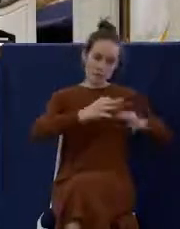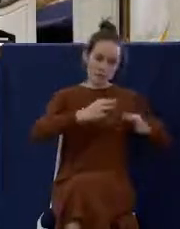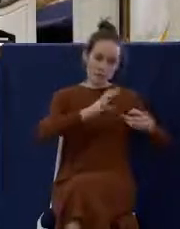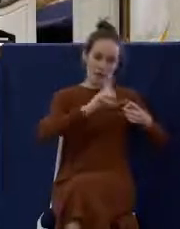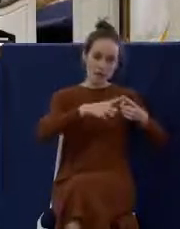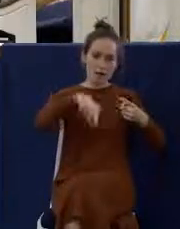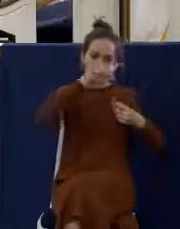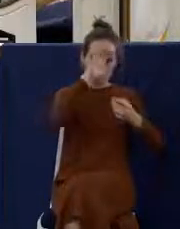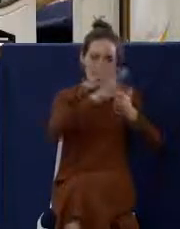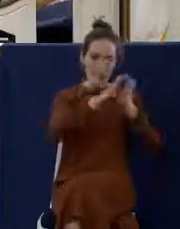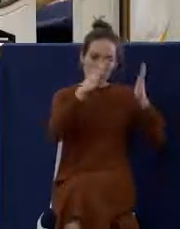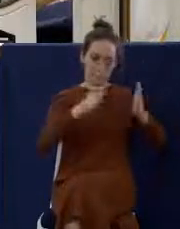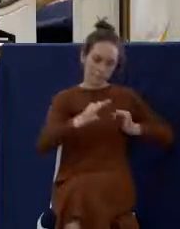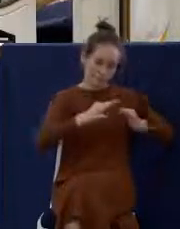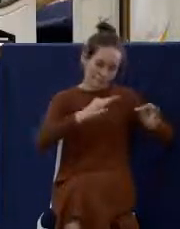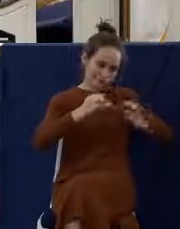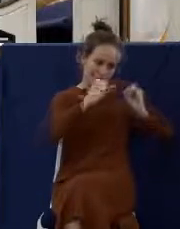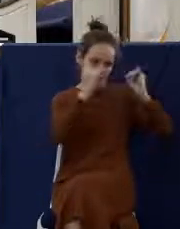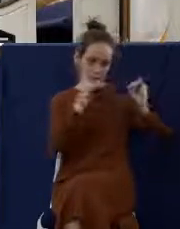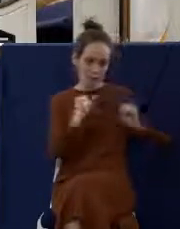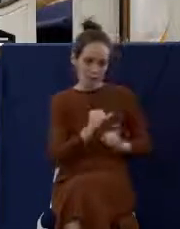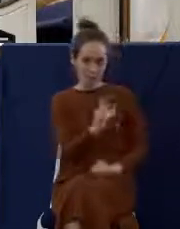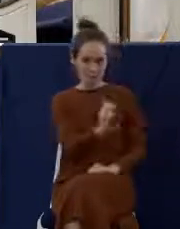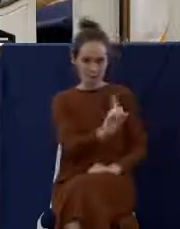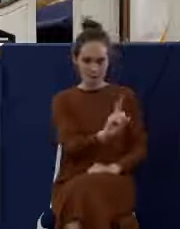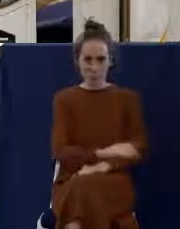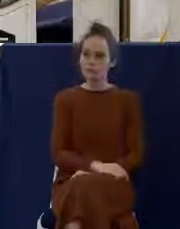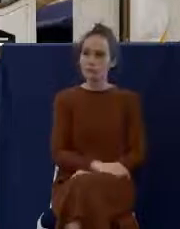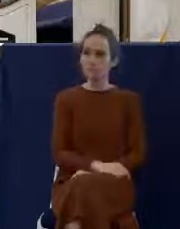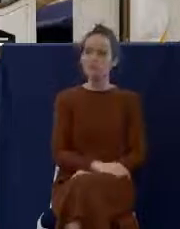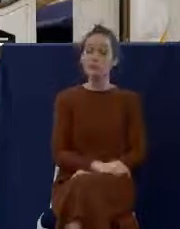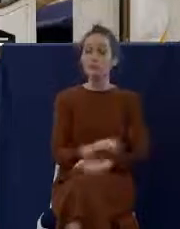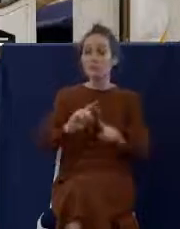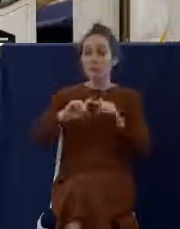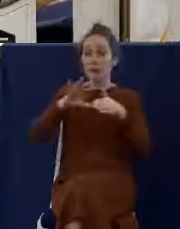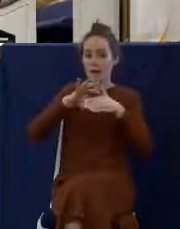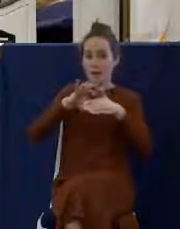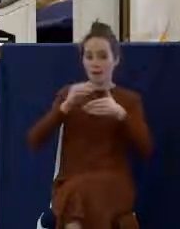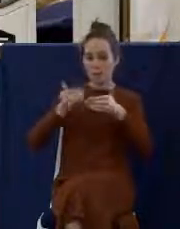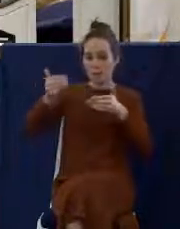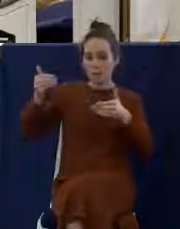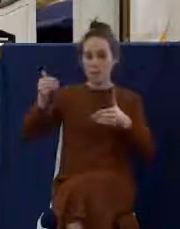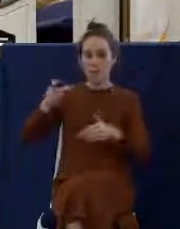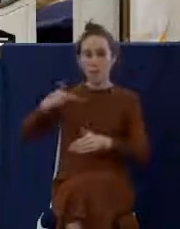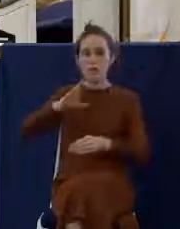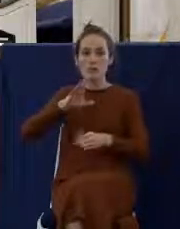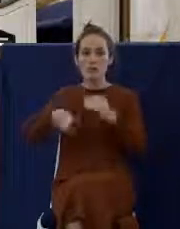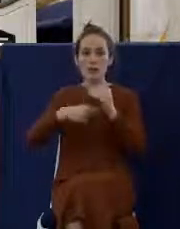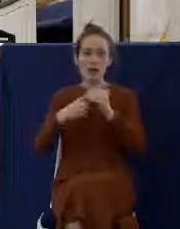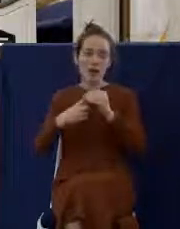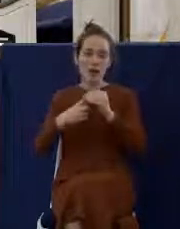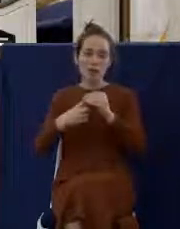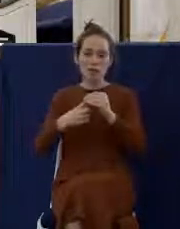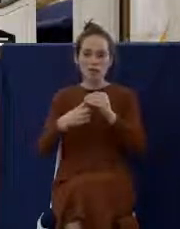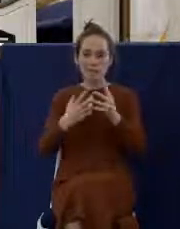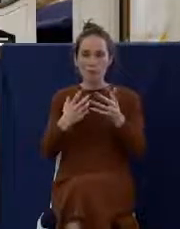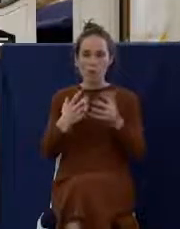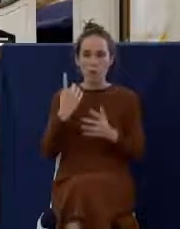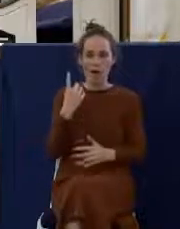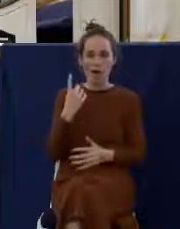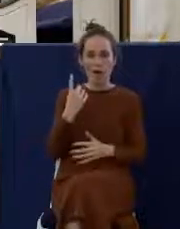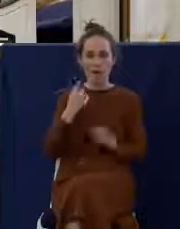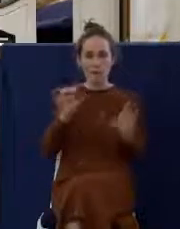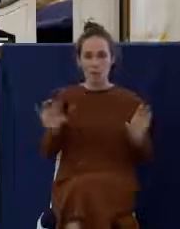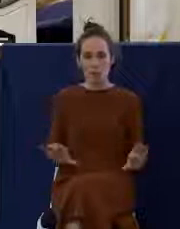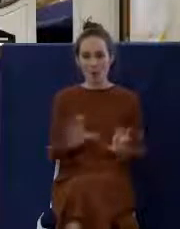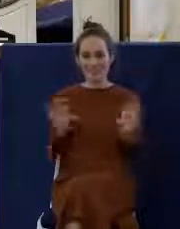this. But now let me, again, give you the context. Earlier on, Paul was dealing with them about a questionable practice. And